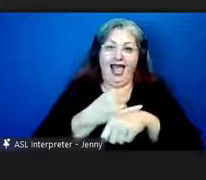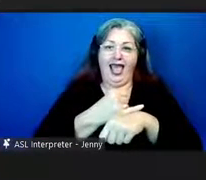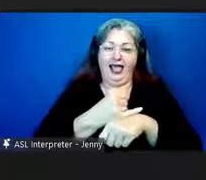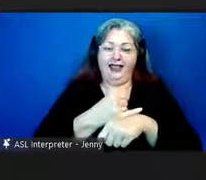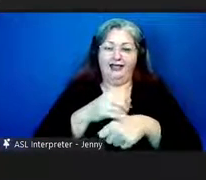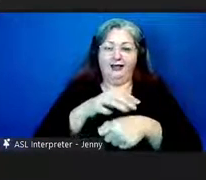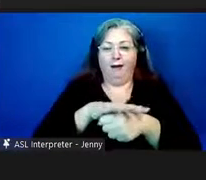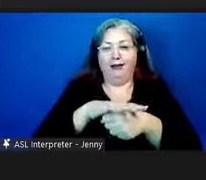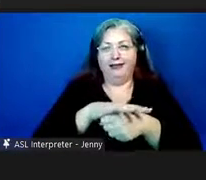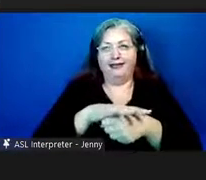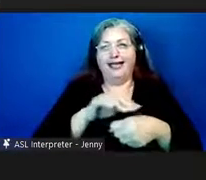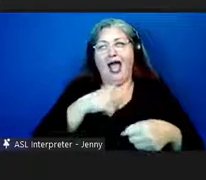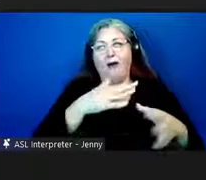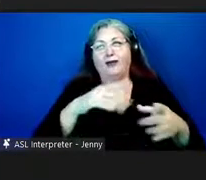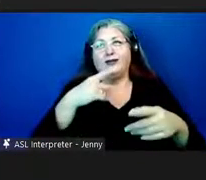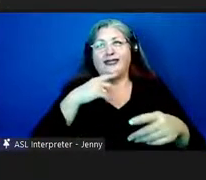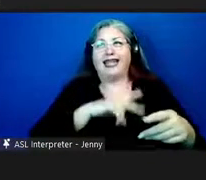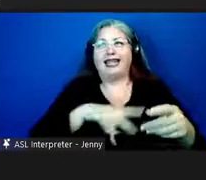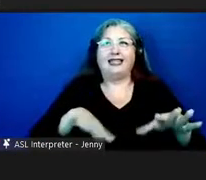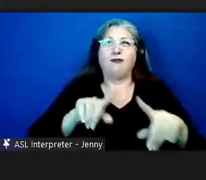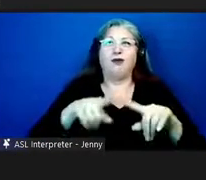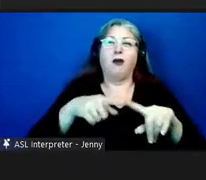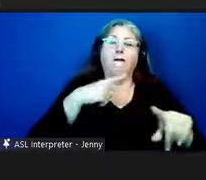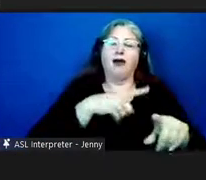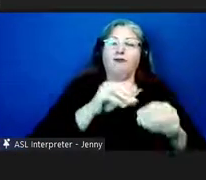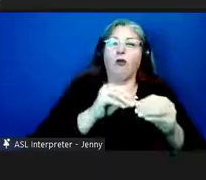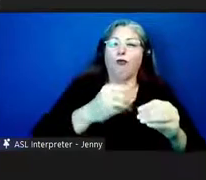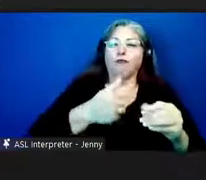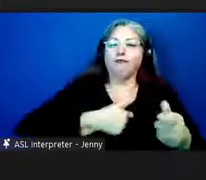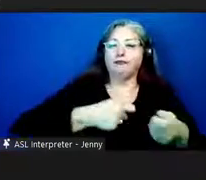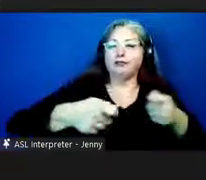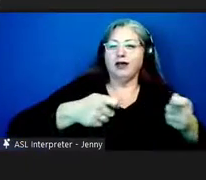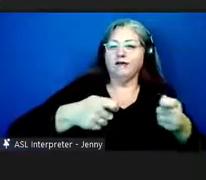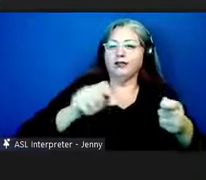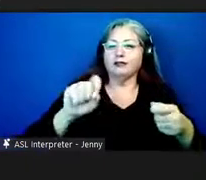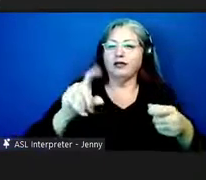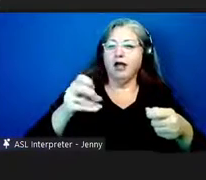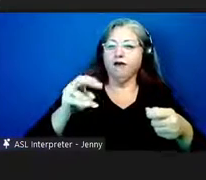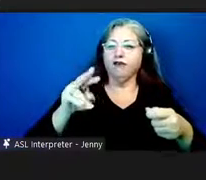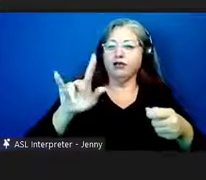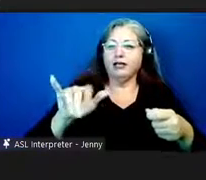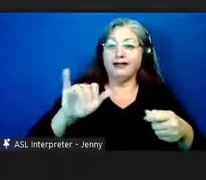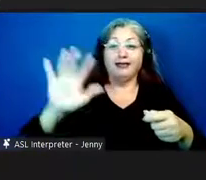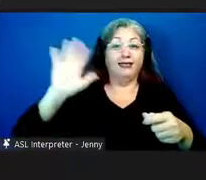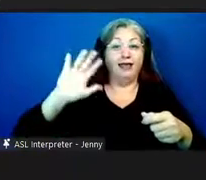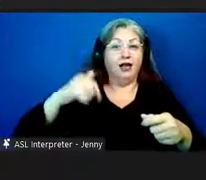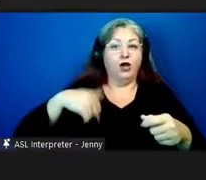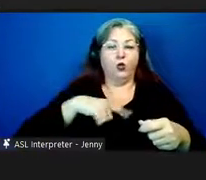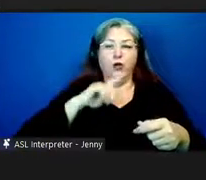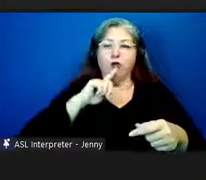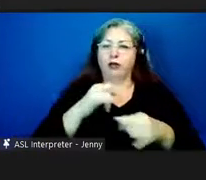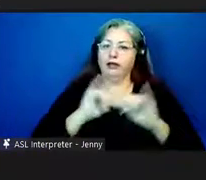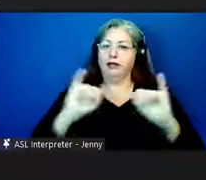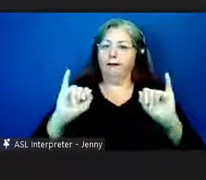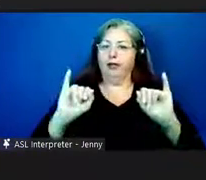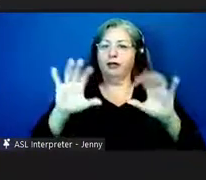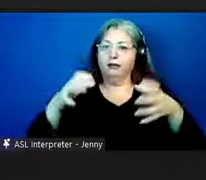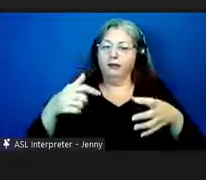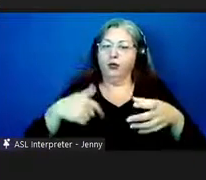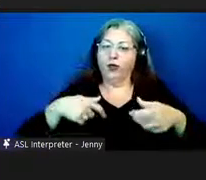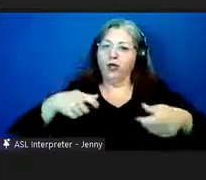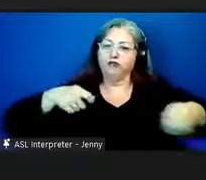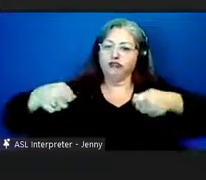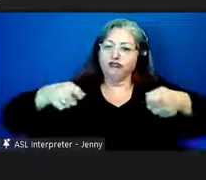place i should say i was getting into the sovereignty because at that time we were still a sovereign people we governed